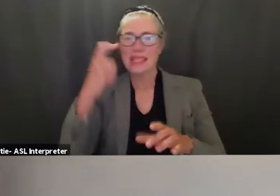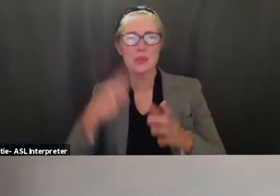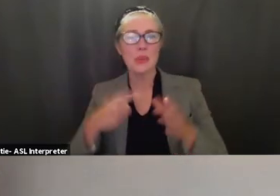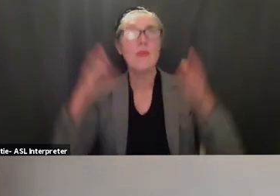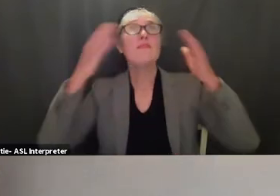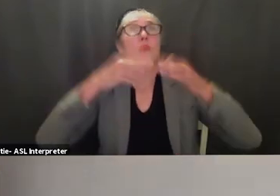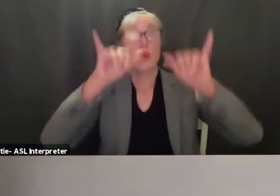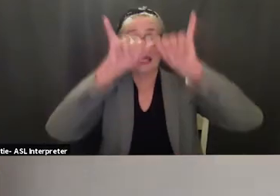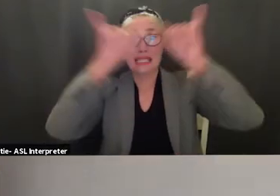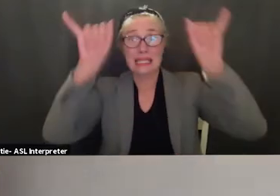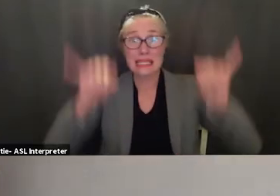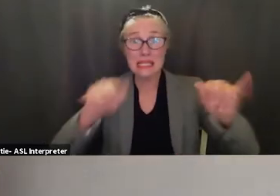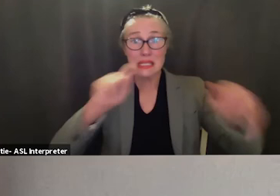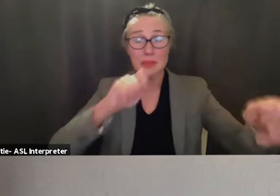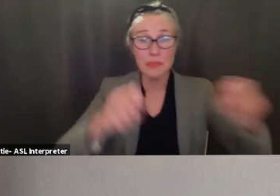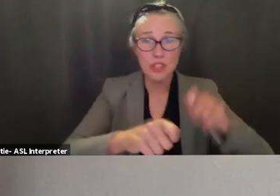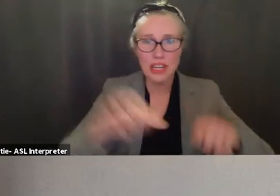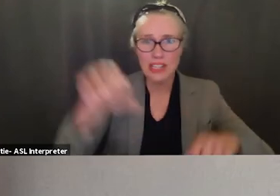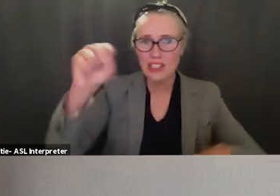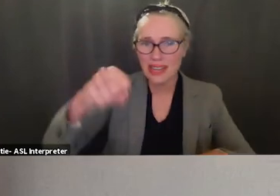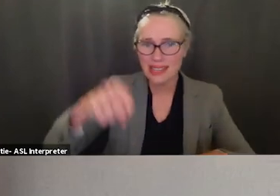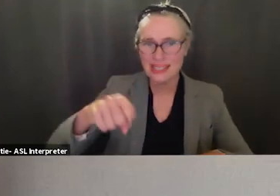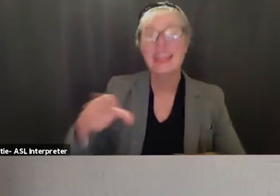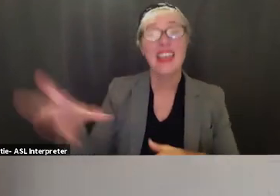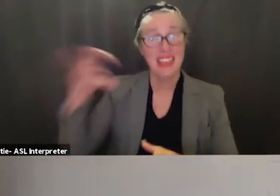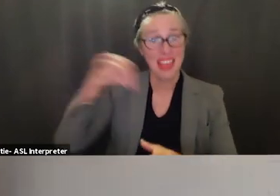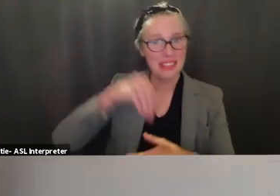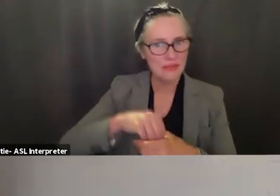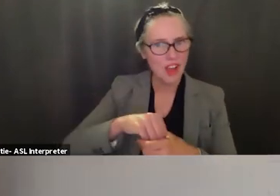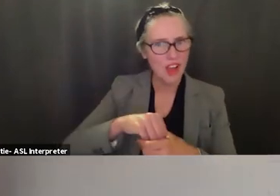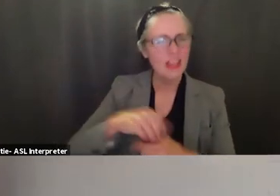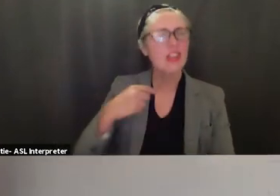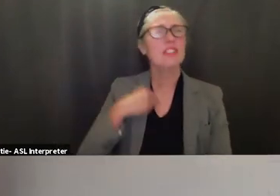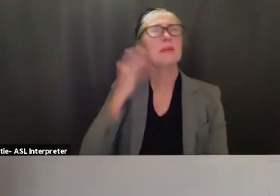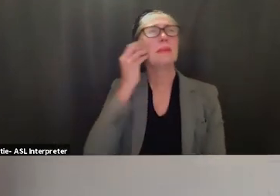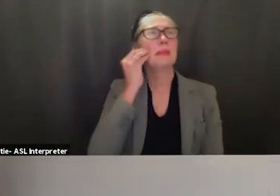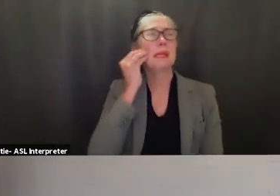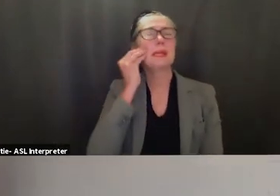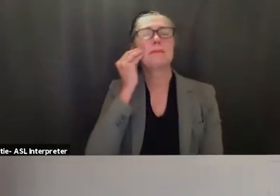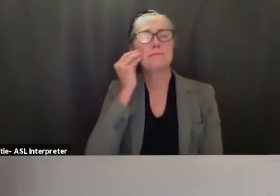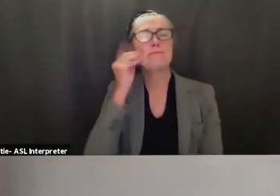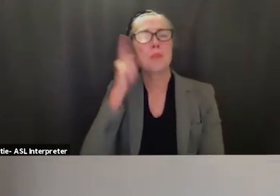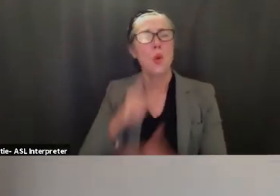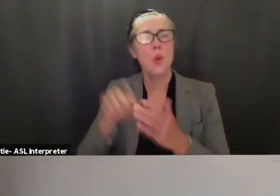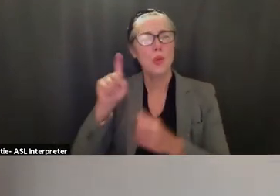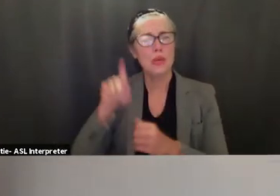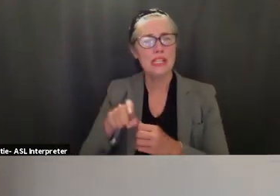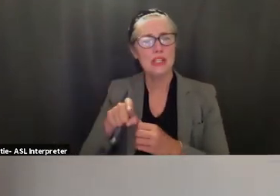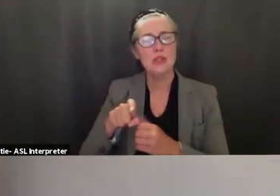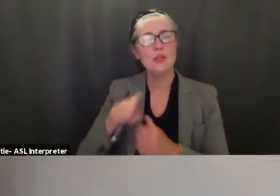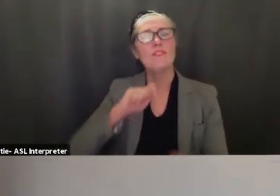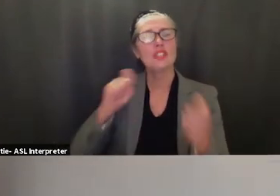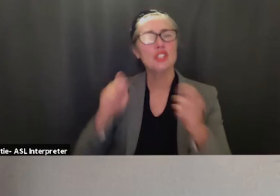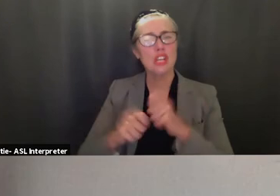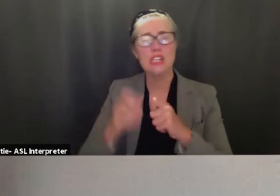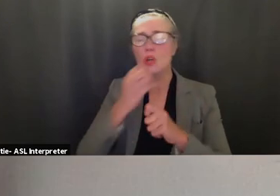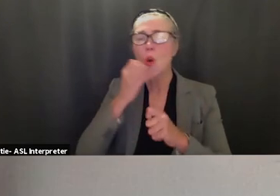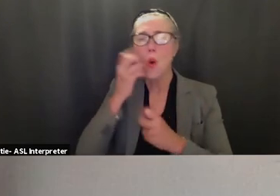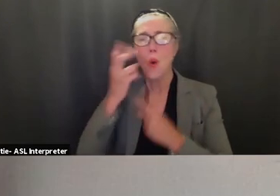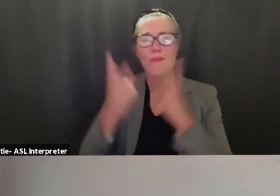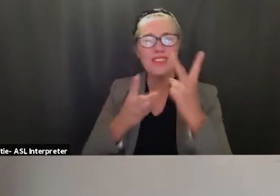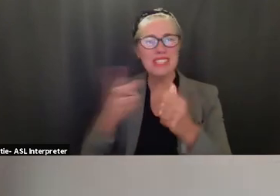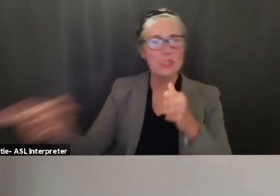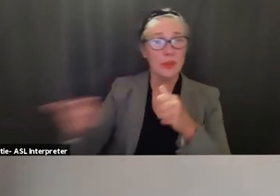this is part of and so i i want to that made me think about something in terms of what we need to do in terms of home visitation when we first meet those